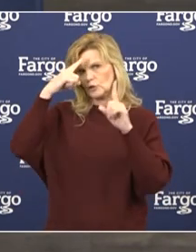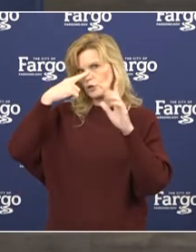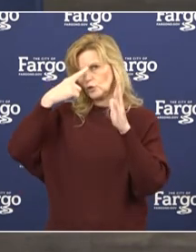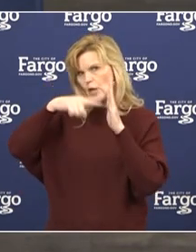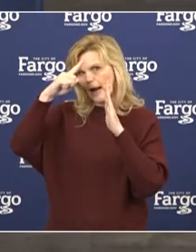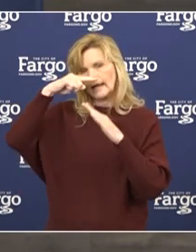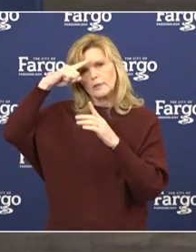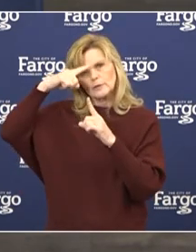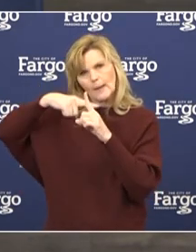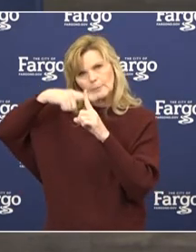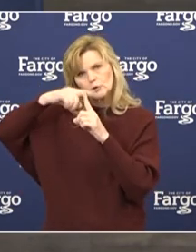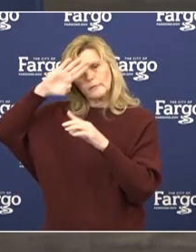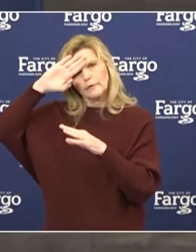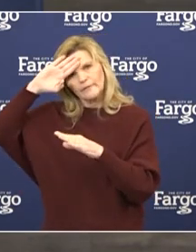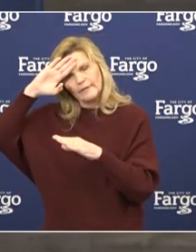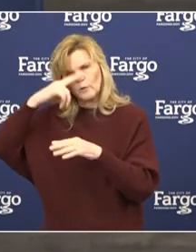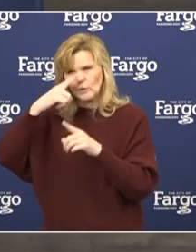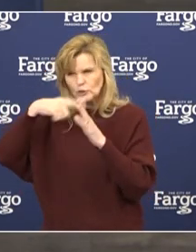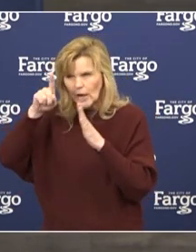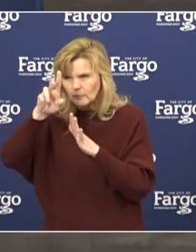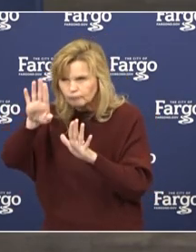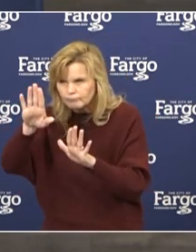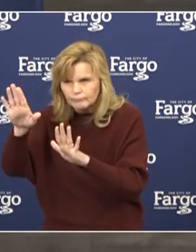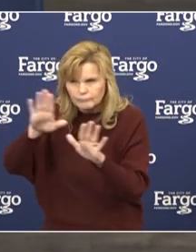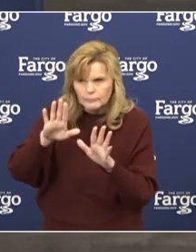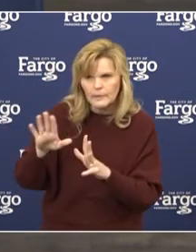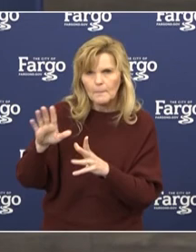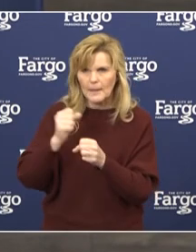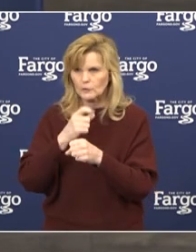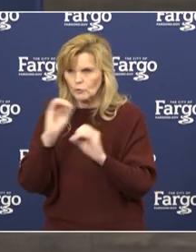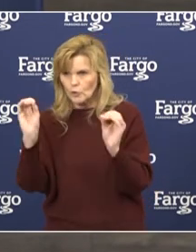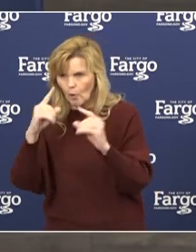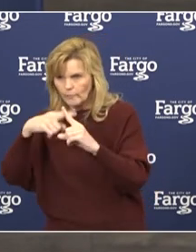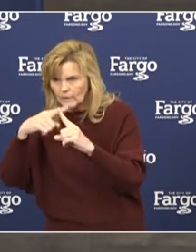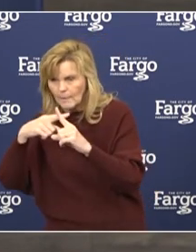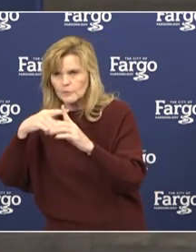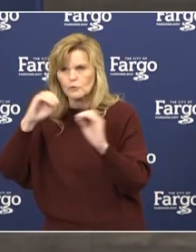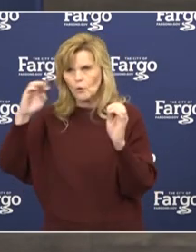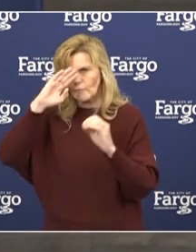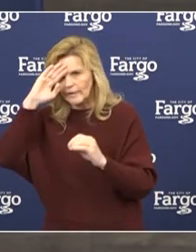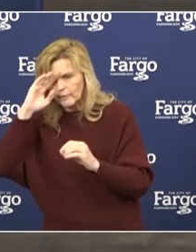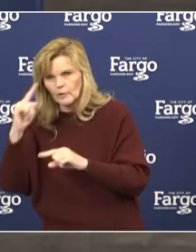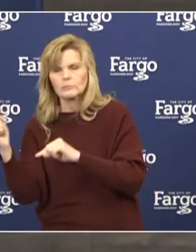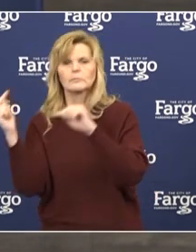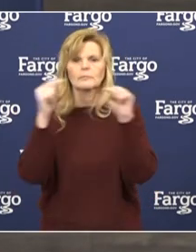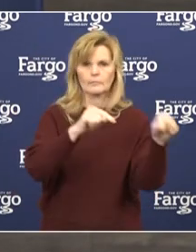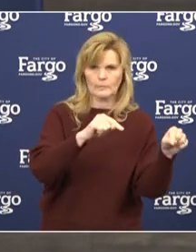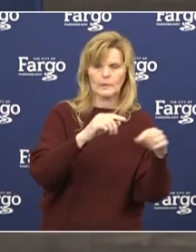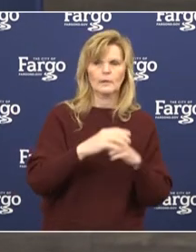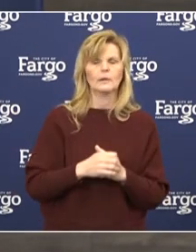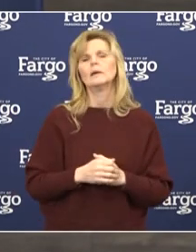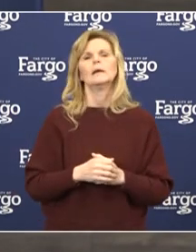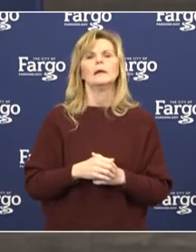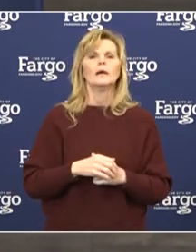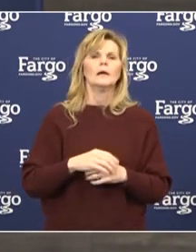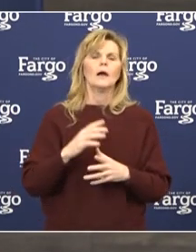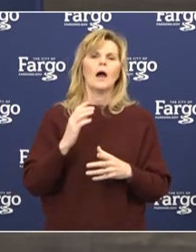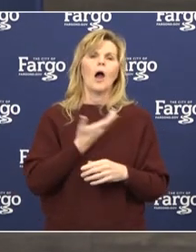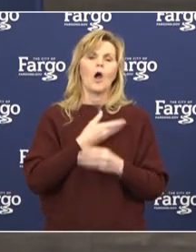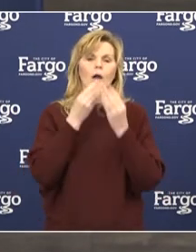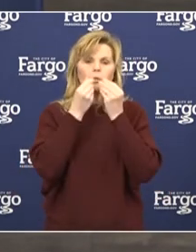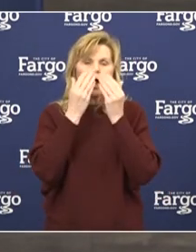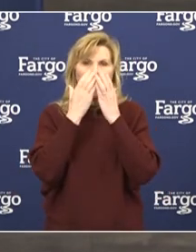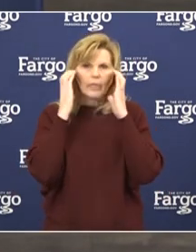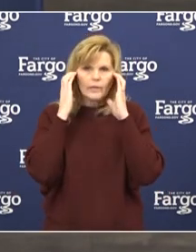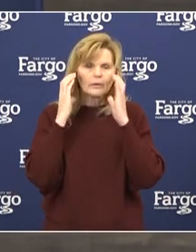before they're allowed to enter our facilities to work. Today, I'm 98.3, just so I'd share. Donations of cloths, the